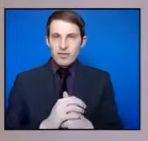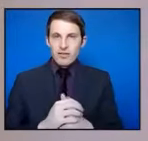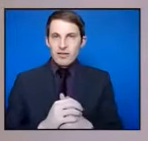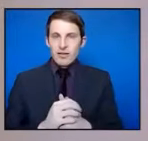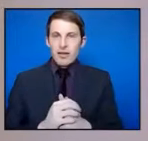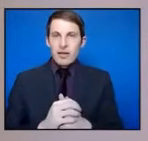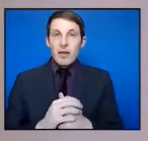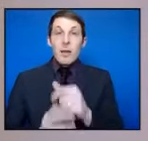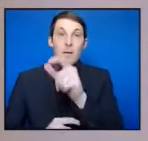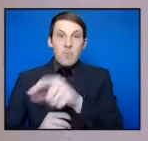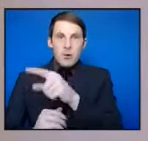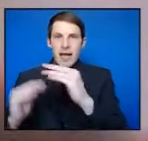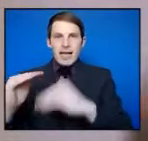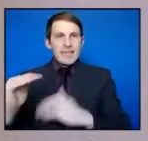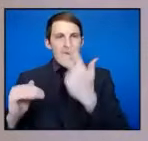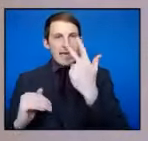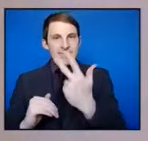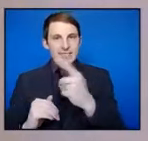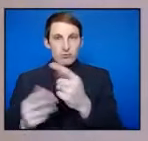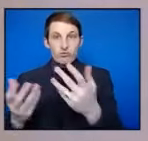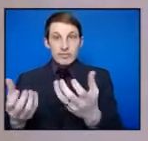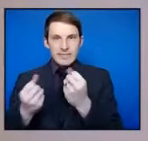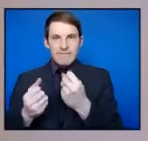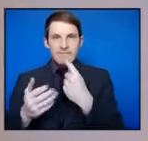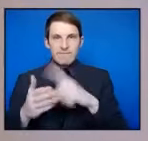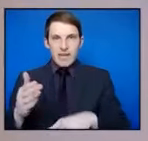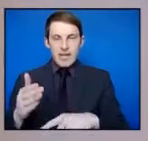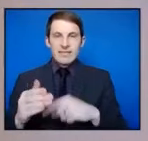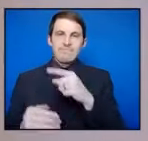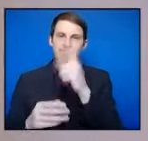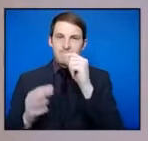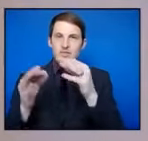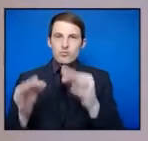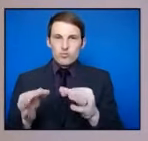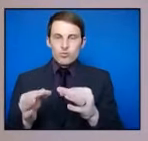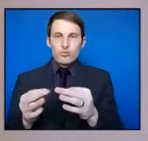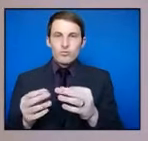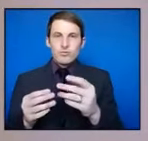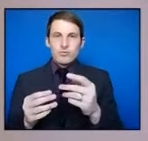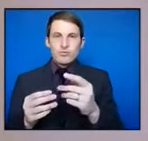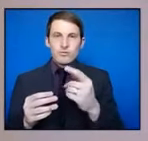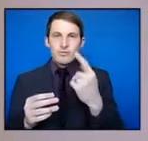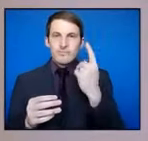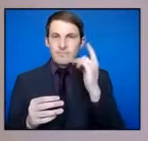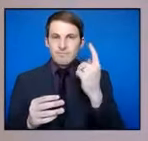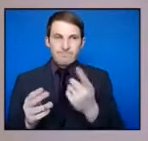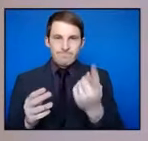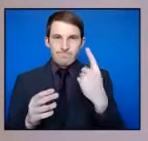under the age of 18 who receives a fine, they can elect to have that matter determined in the Children's Court.